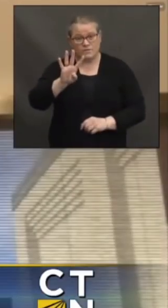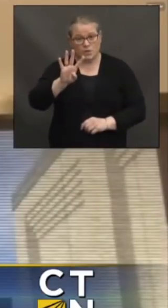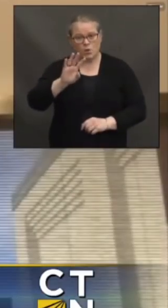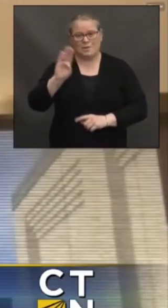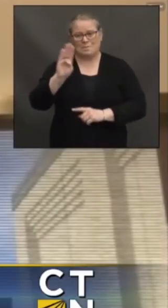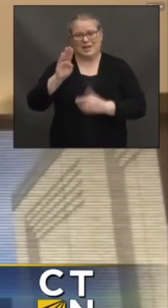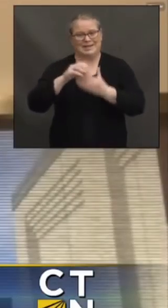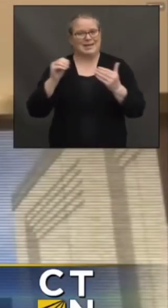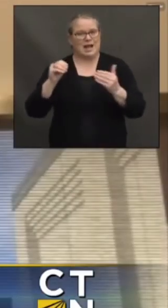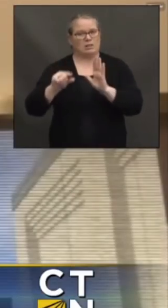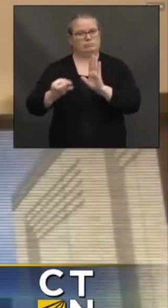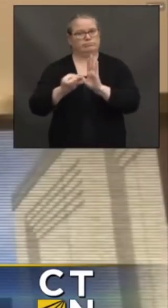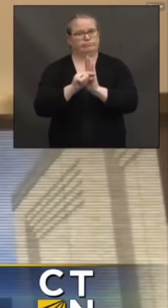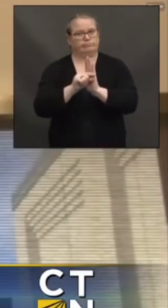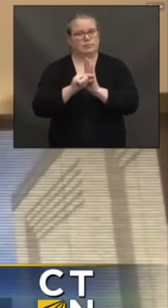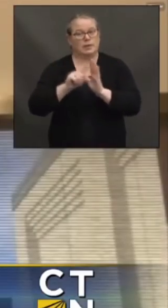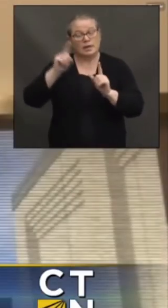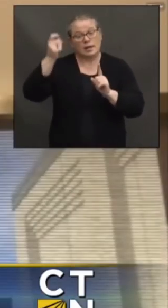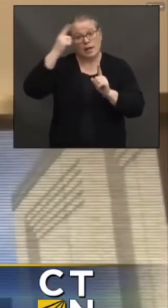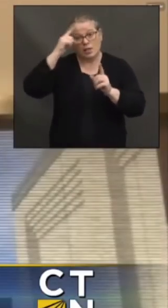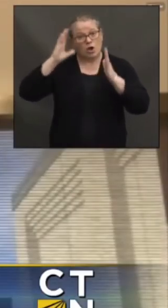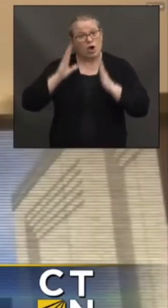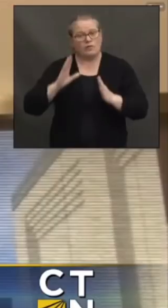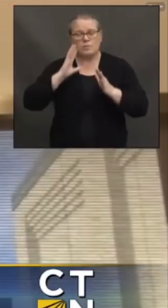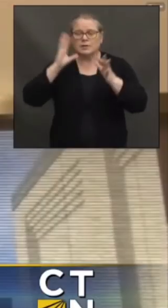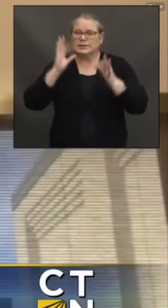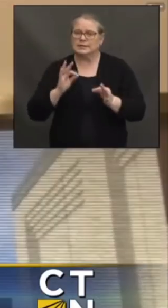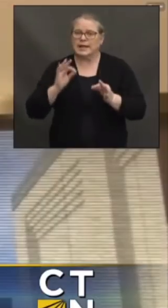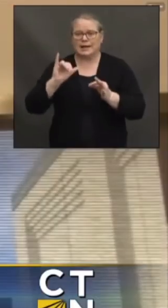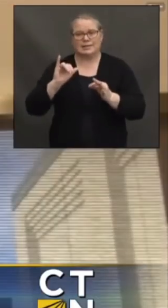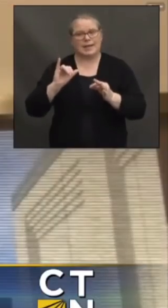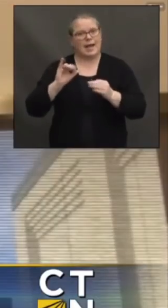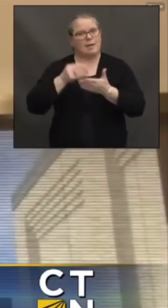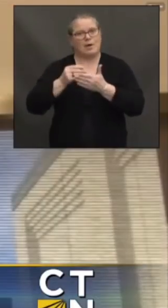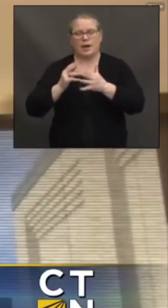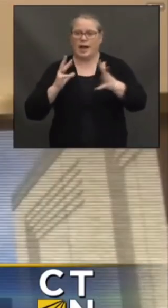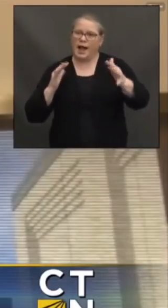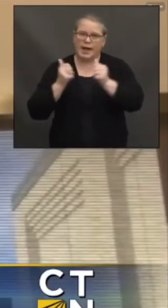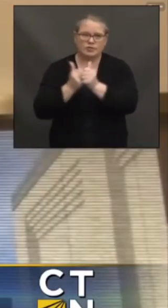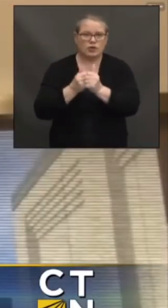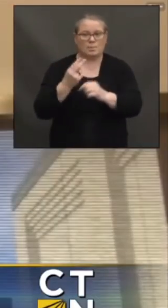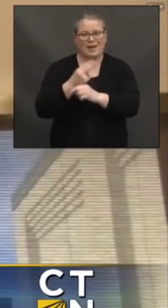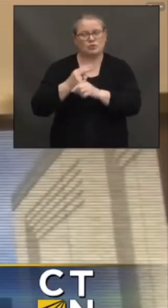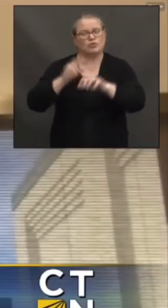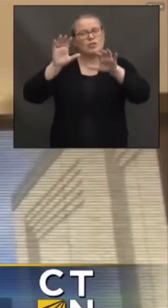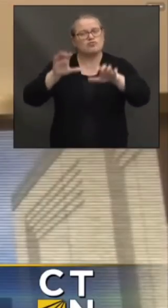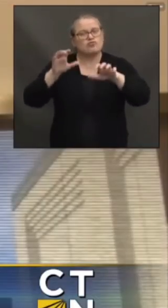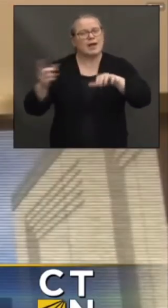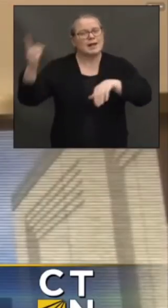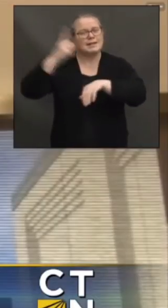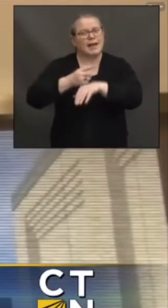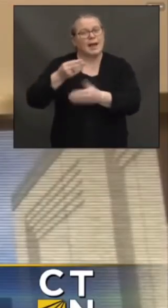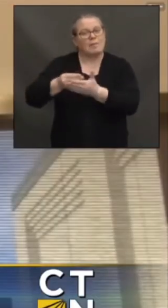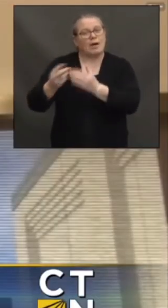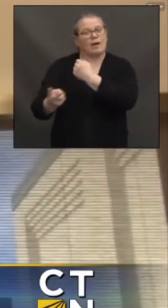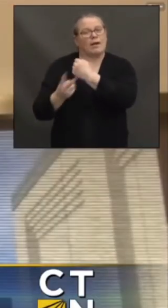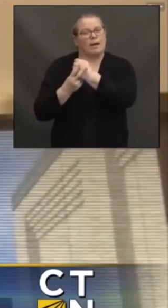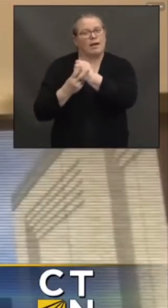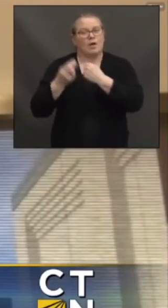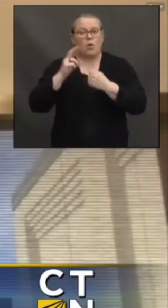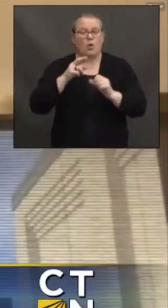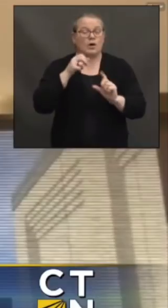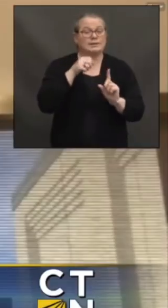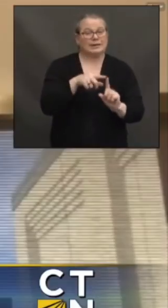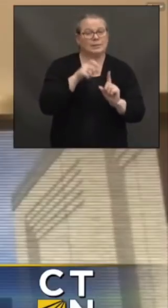gap by utilizing a rainy day fund or relying on federal stimulus where there are opportunities or